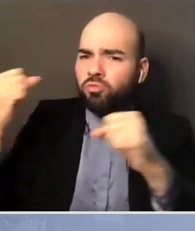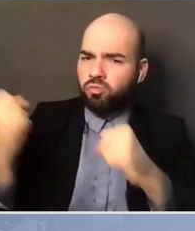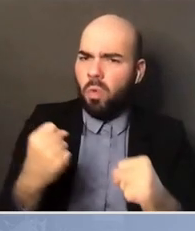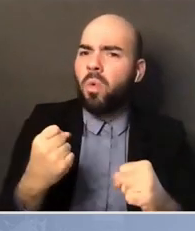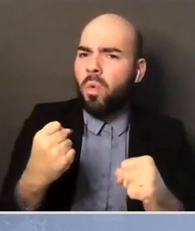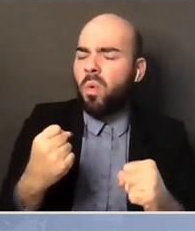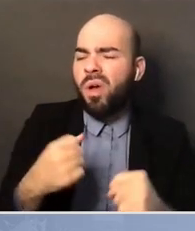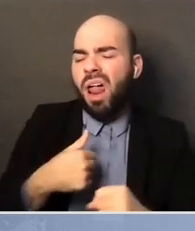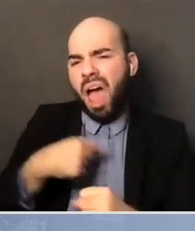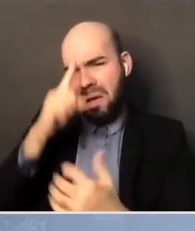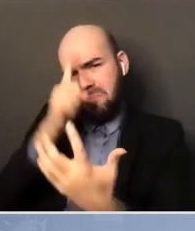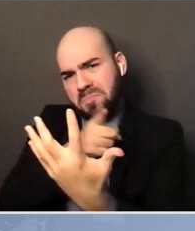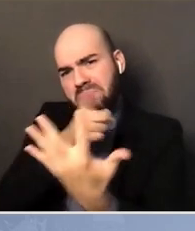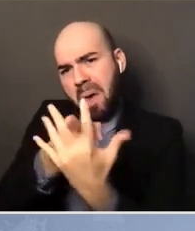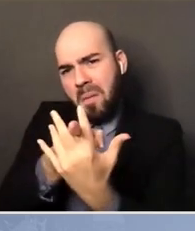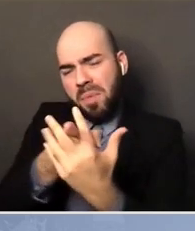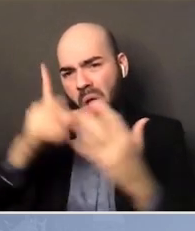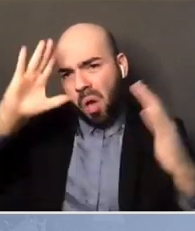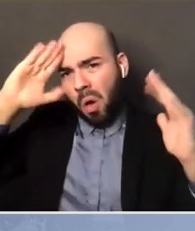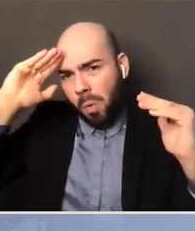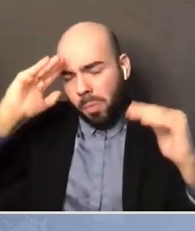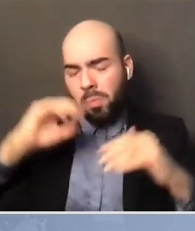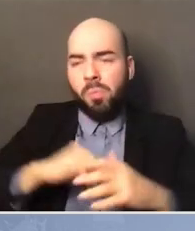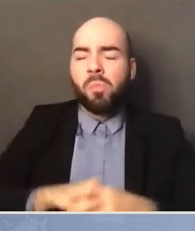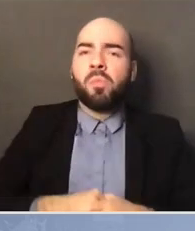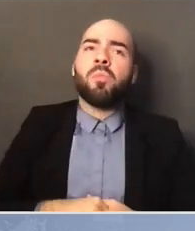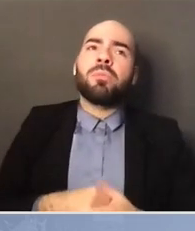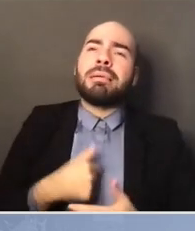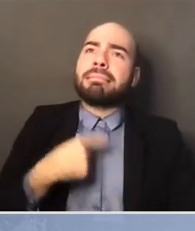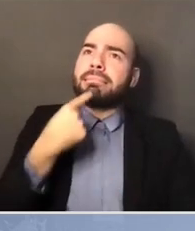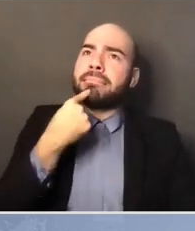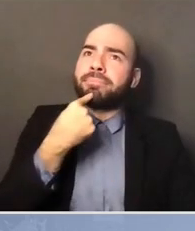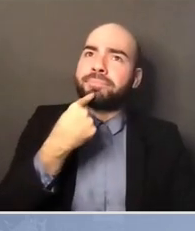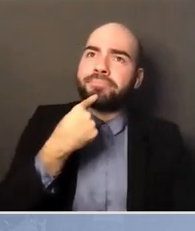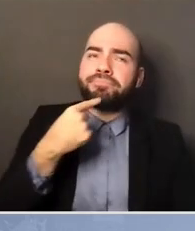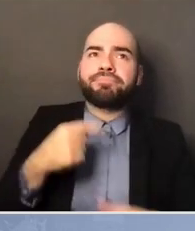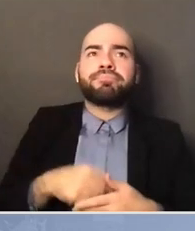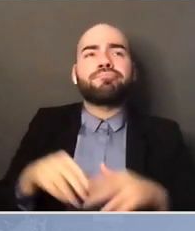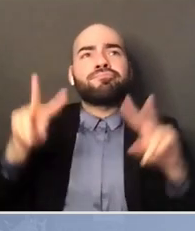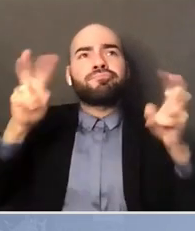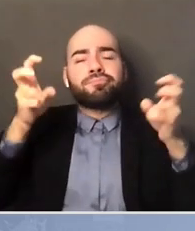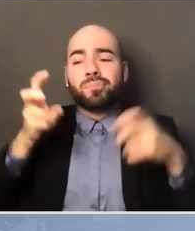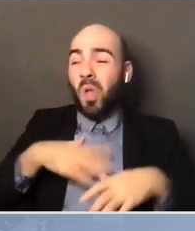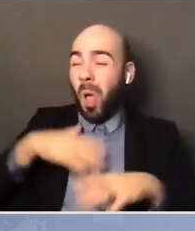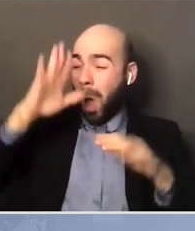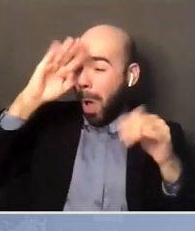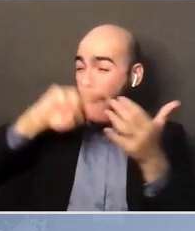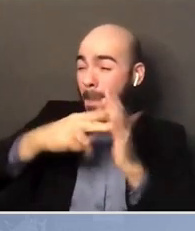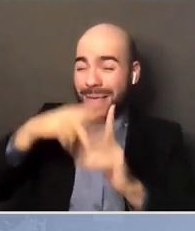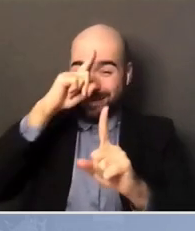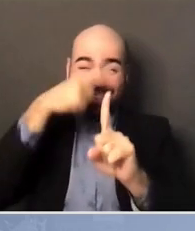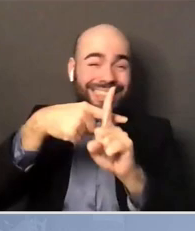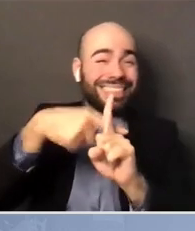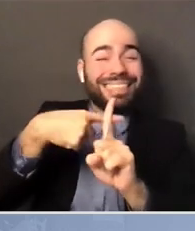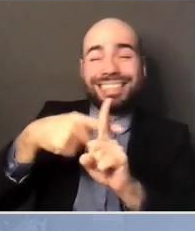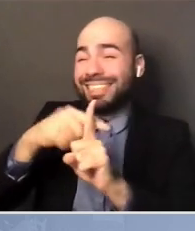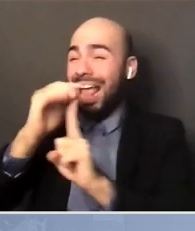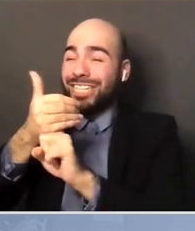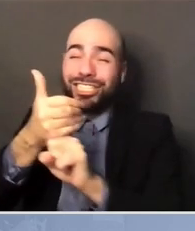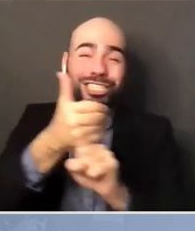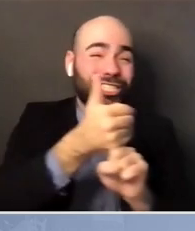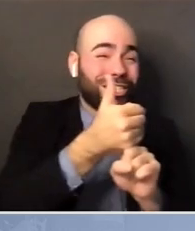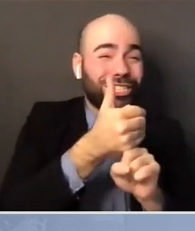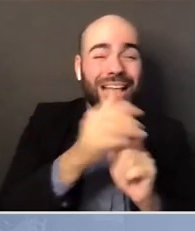which was hope is not blind optimism. Hope is not, not ignoring